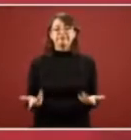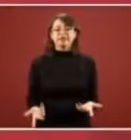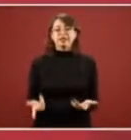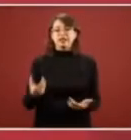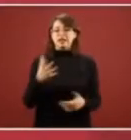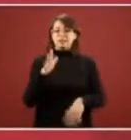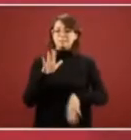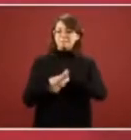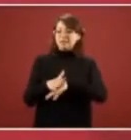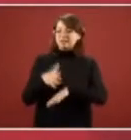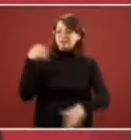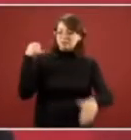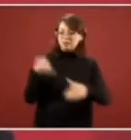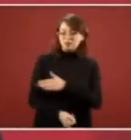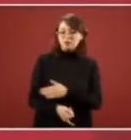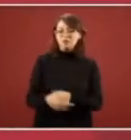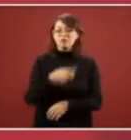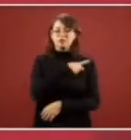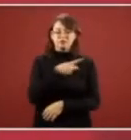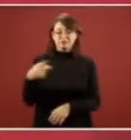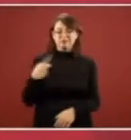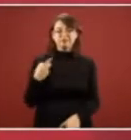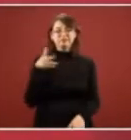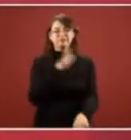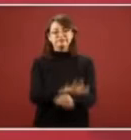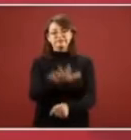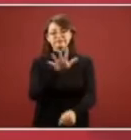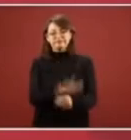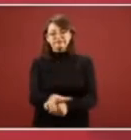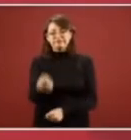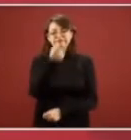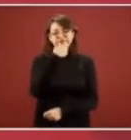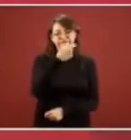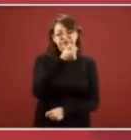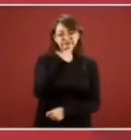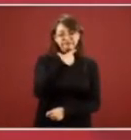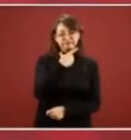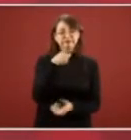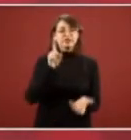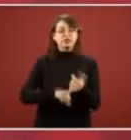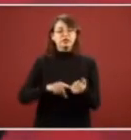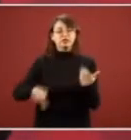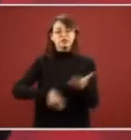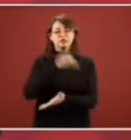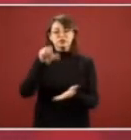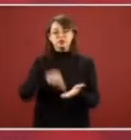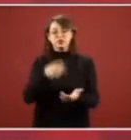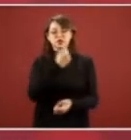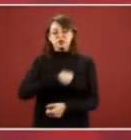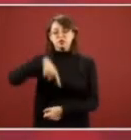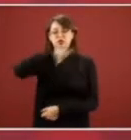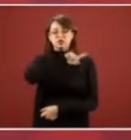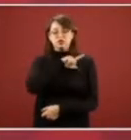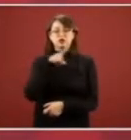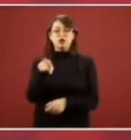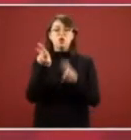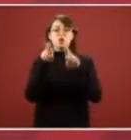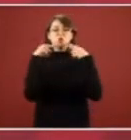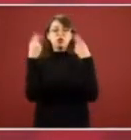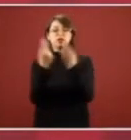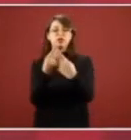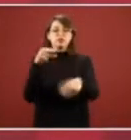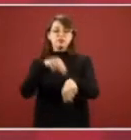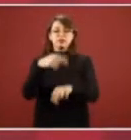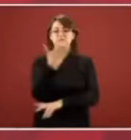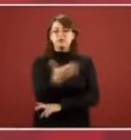there be medicine in health centers in